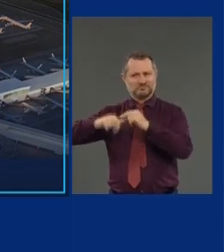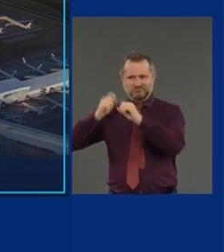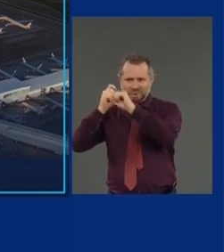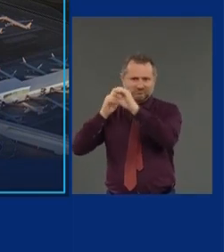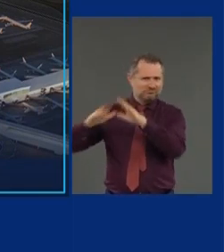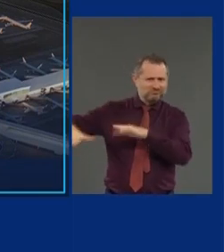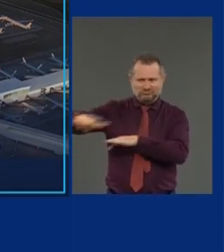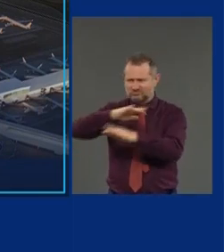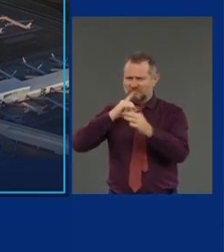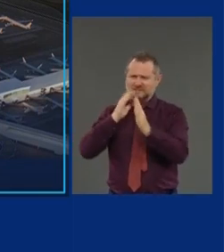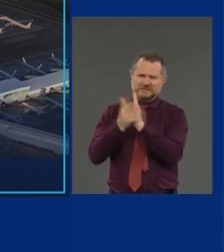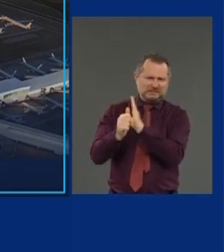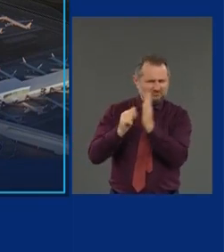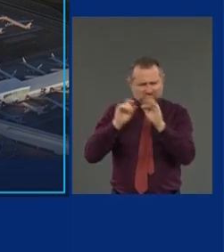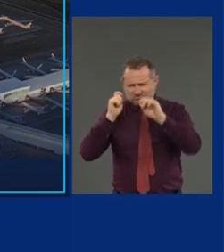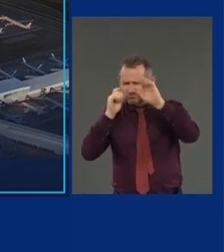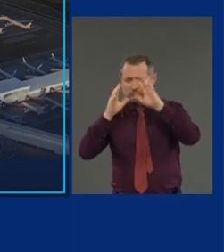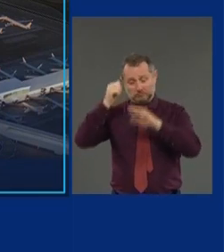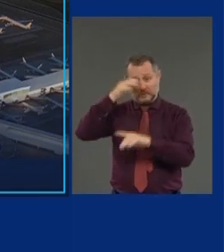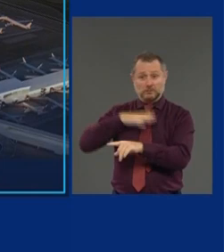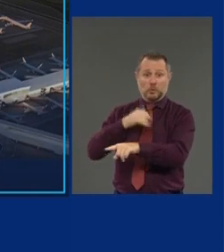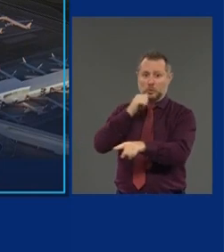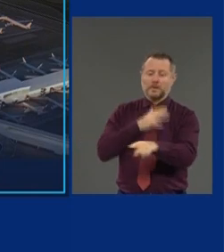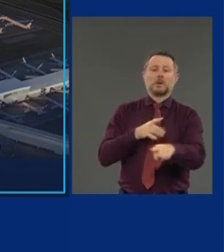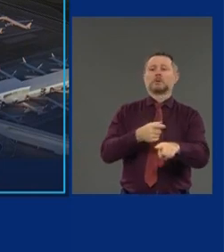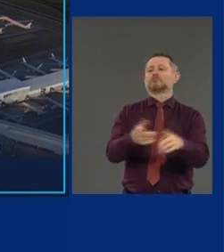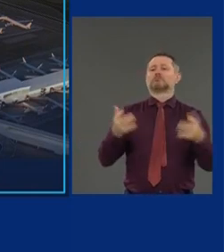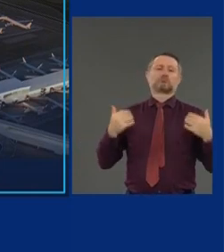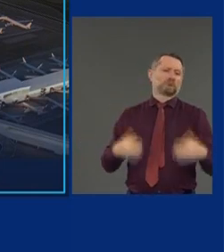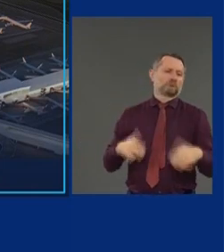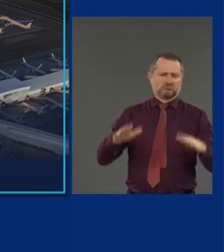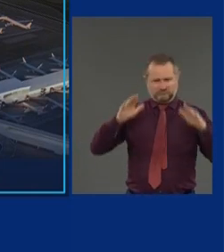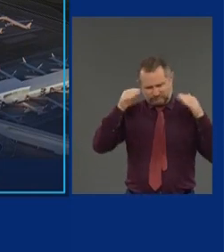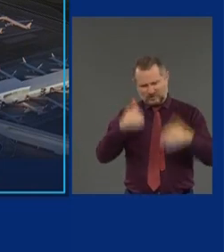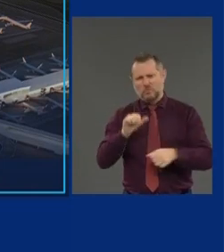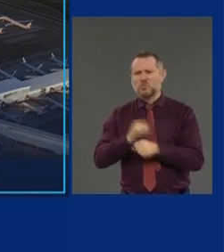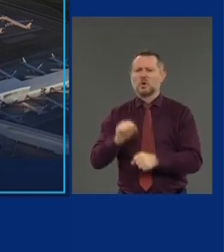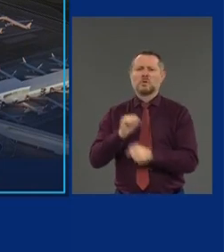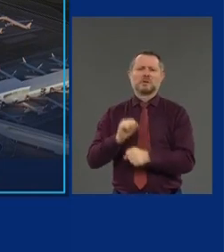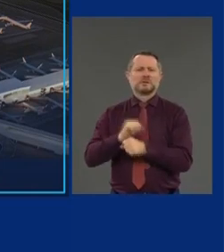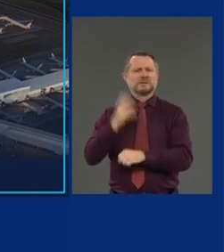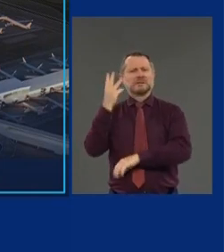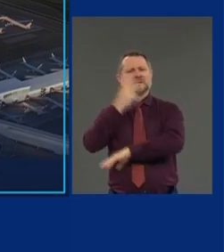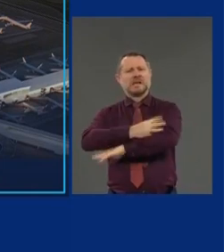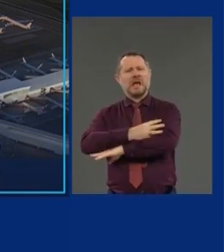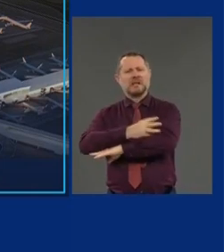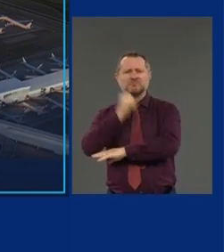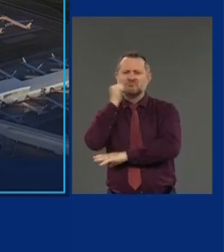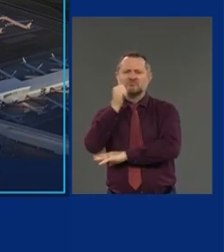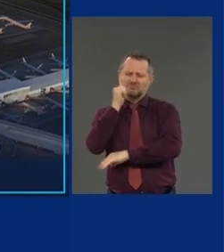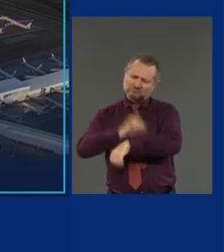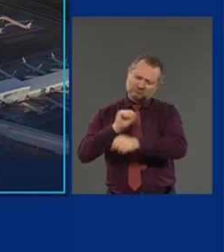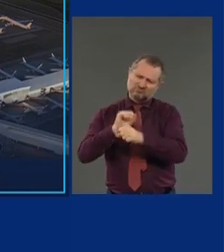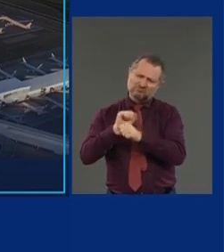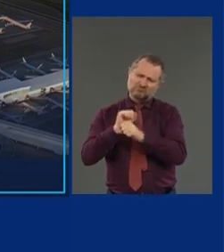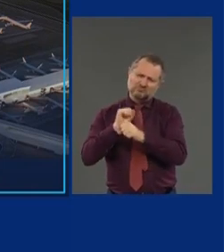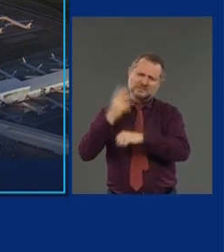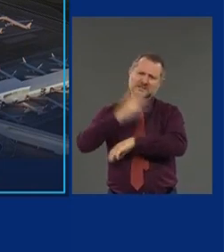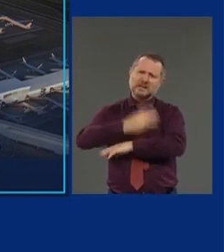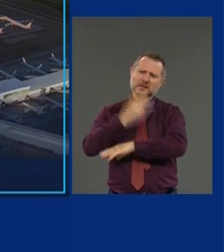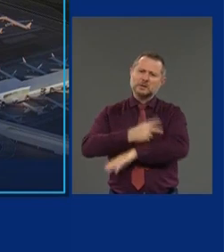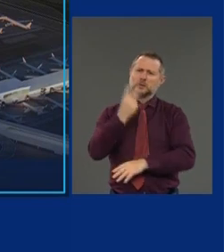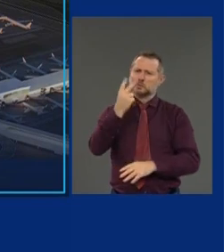who devoted six days a week, double shifts. They are the ones who built this